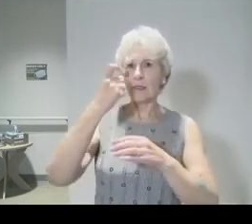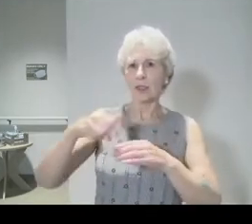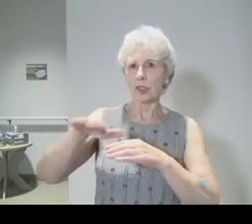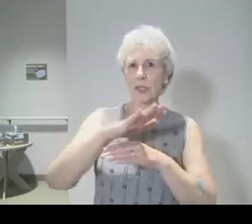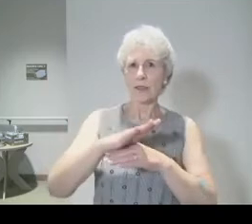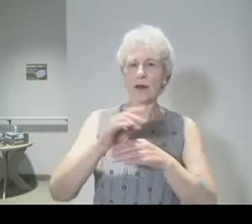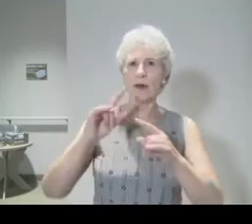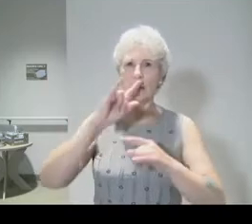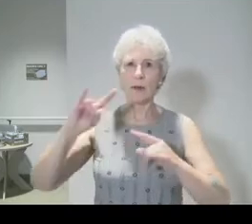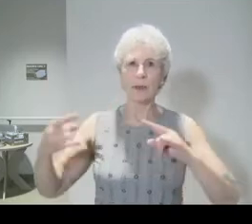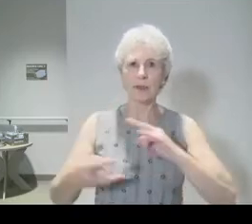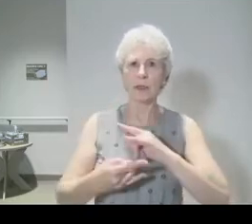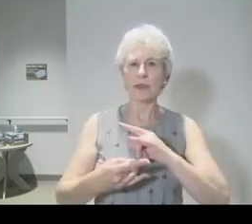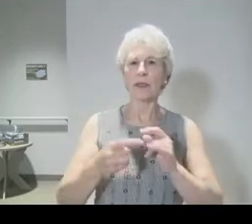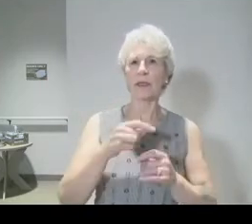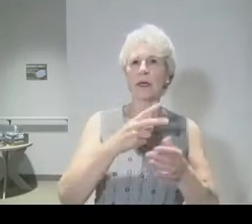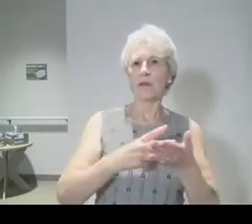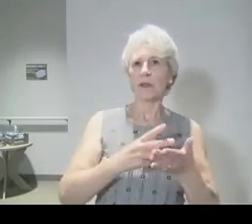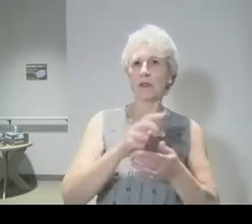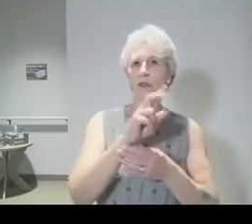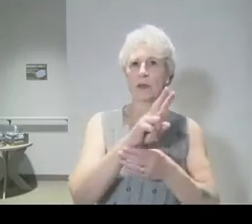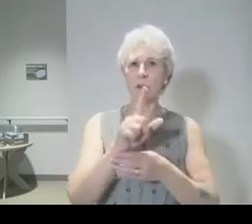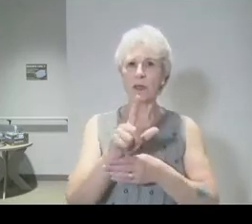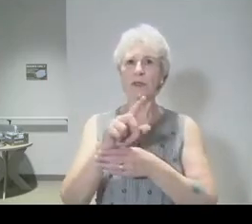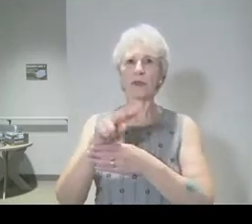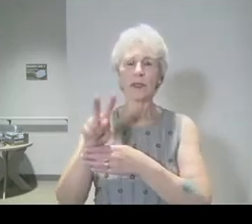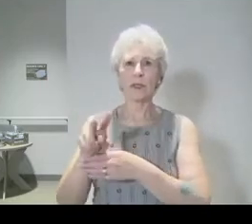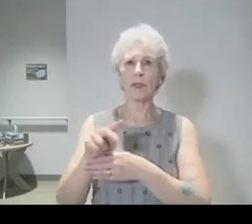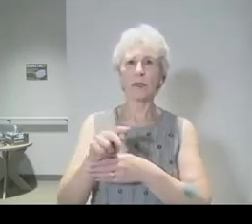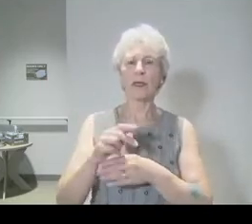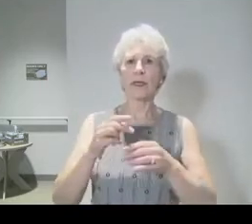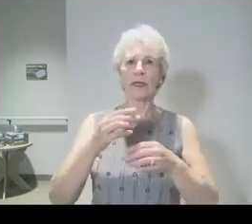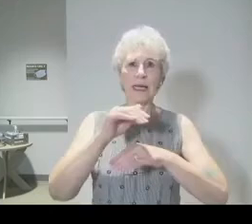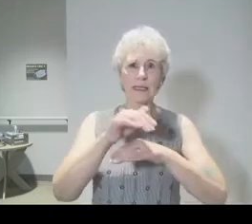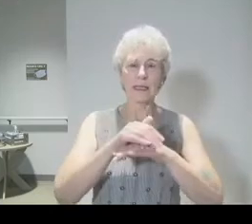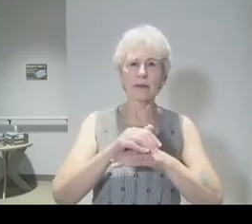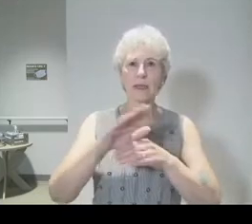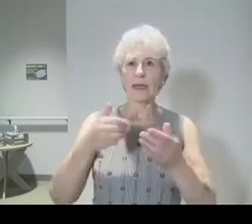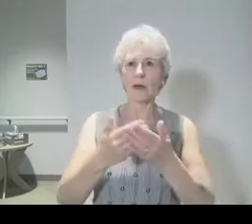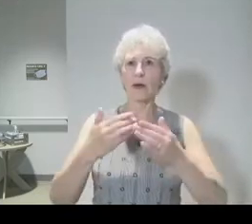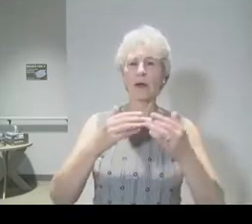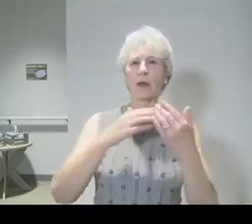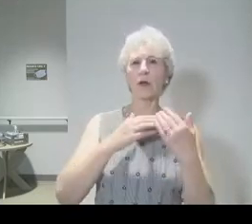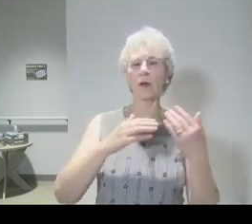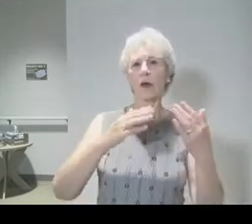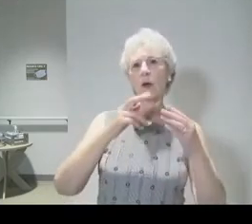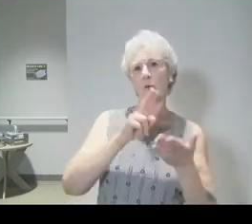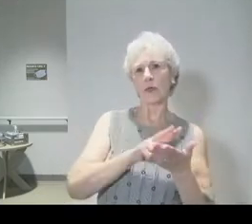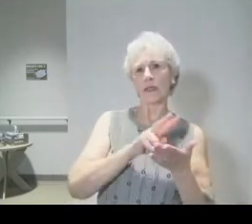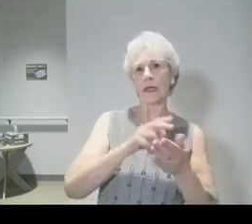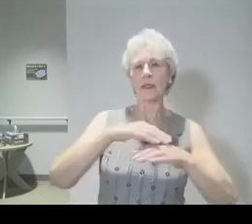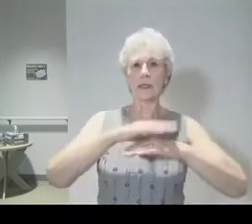Verses 21 through 22 say, When it was evening, he reclined at the table with the 12, and as they were eating, he said, Truly, I say to you,